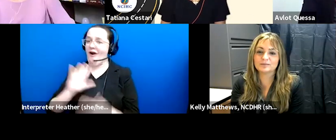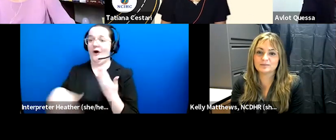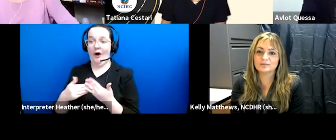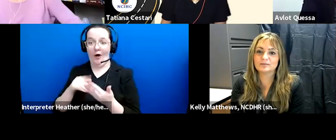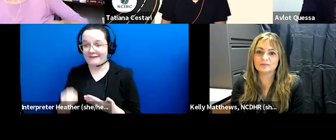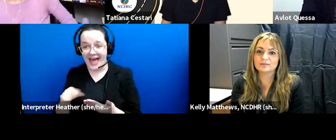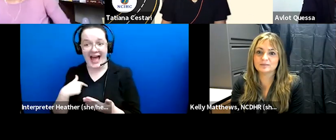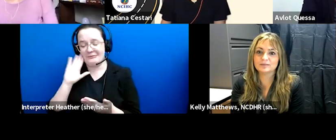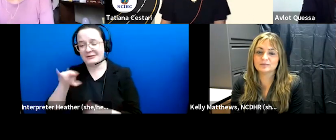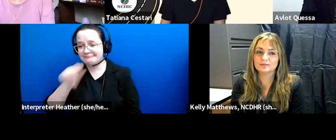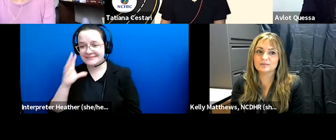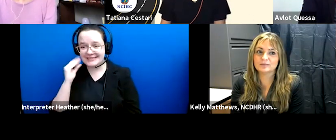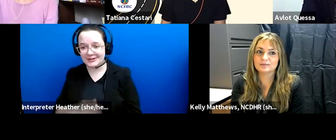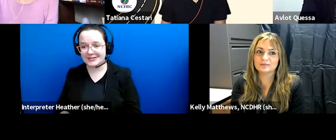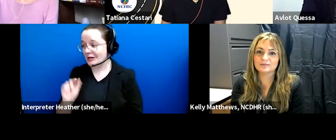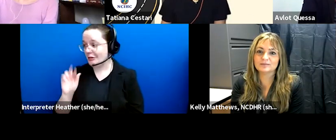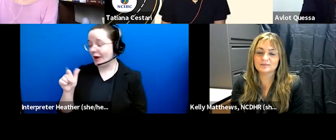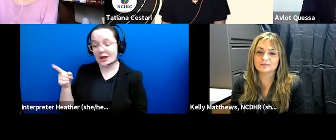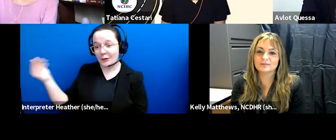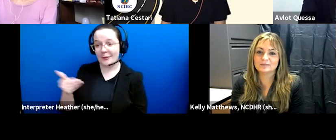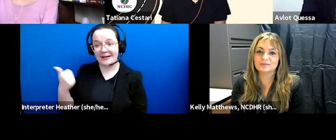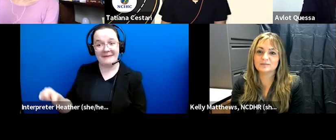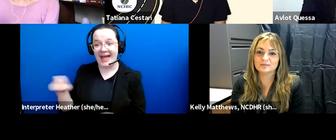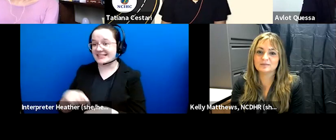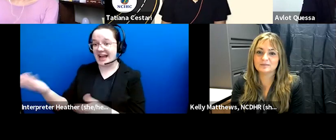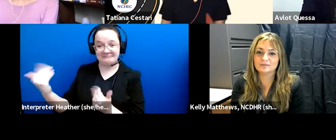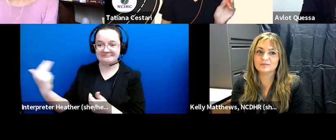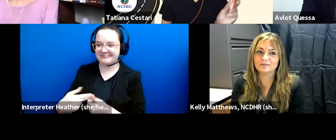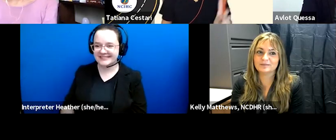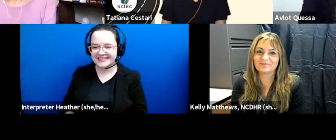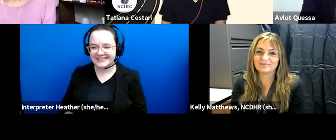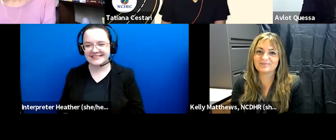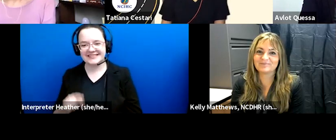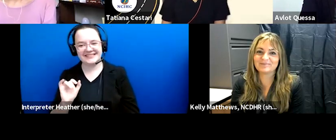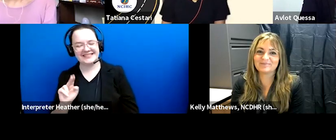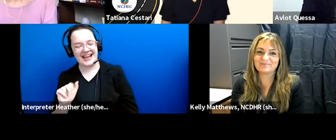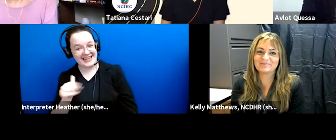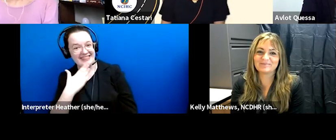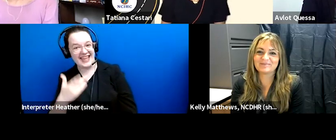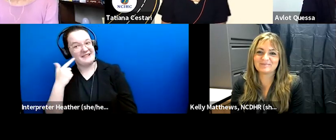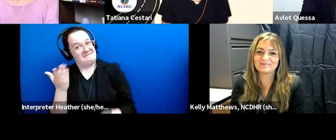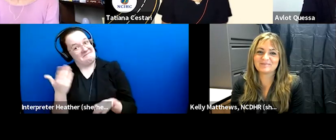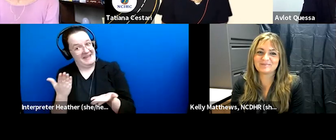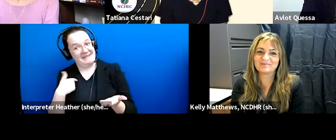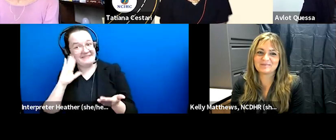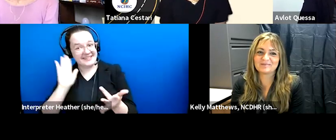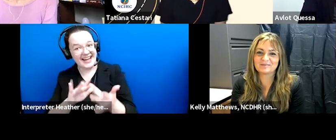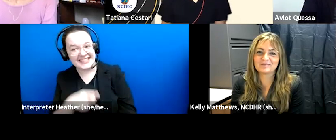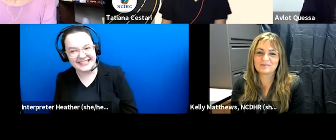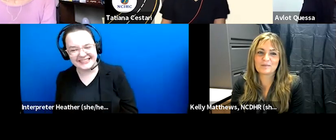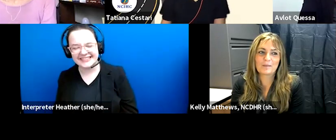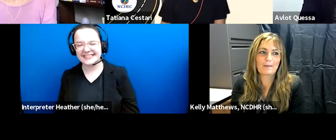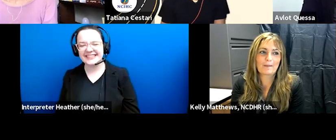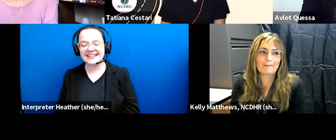actually you're welcome anytime oh thank you i'll i'll make contact you okay